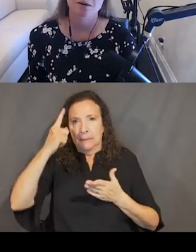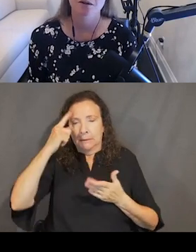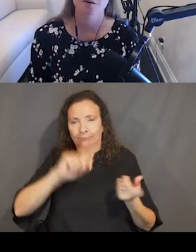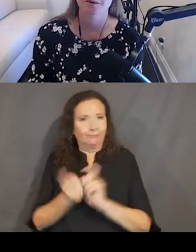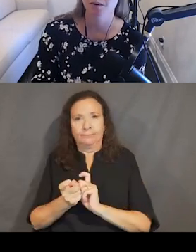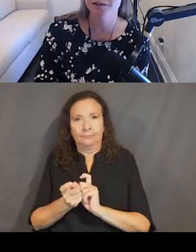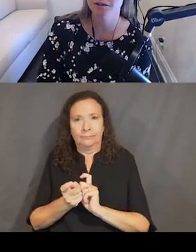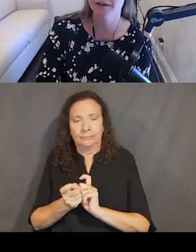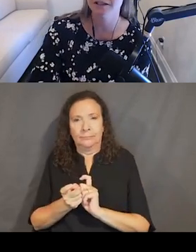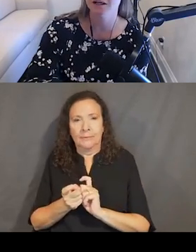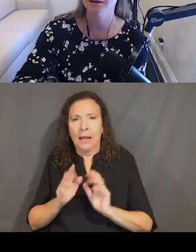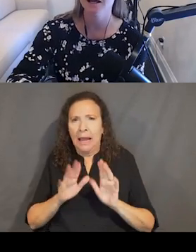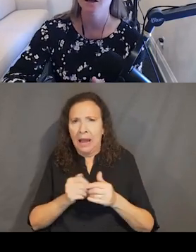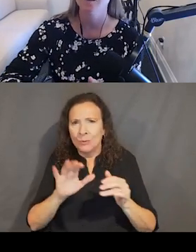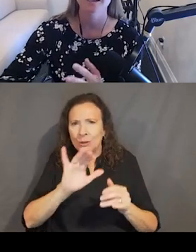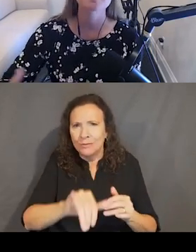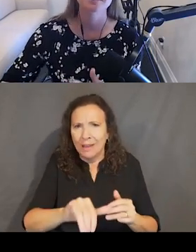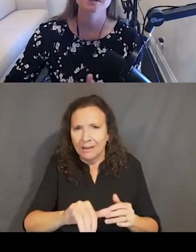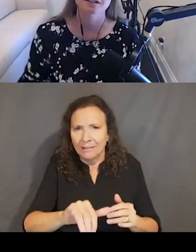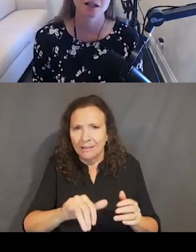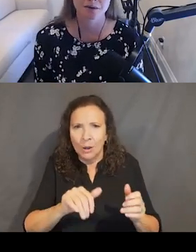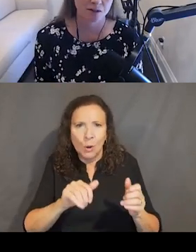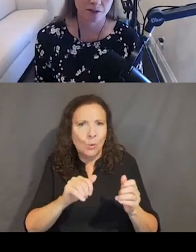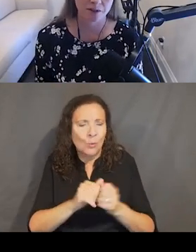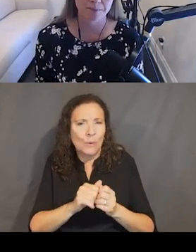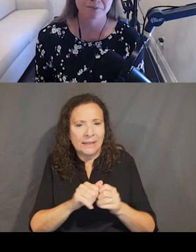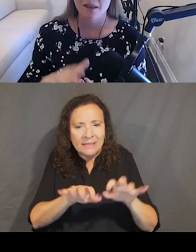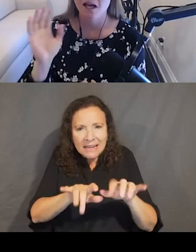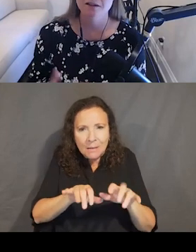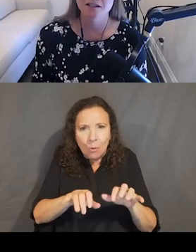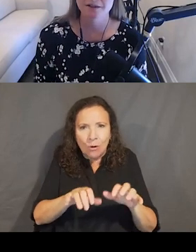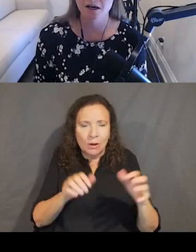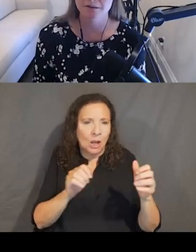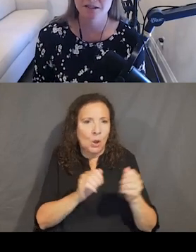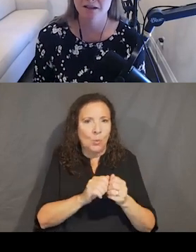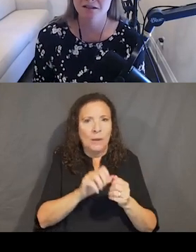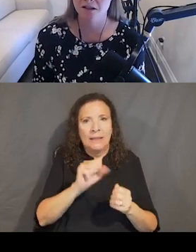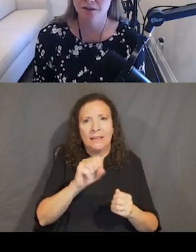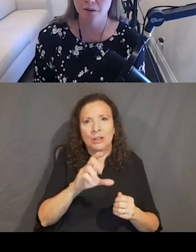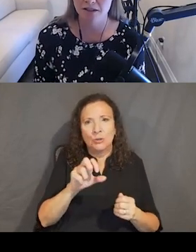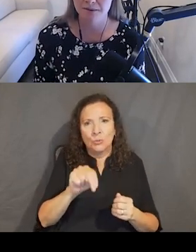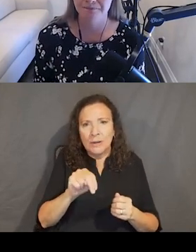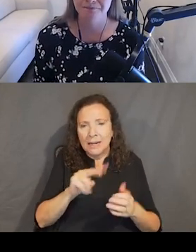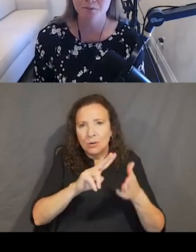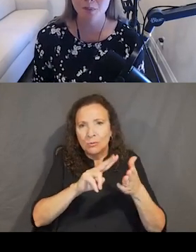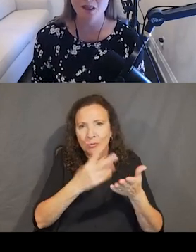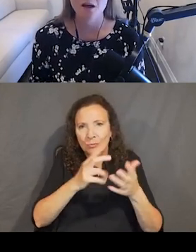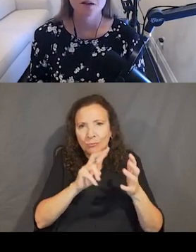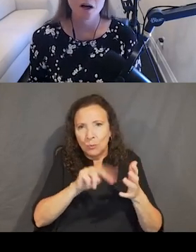keyboard, how it's going to work with a pointer device, how that, what that experience is like with a screen reader. That all needs to be documented. That's all on UX.